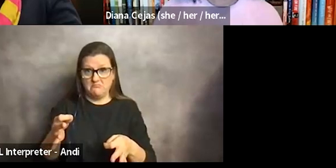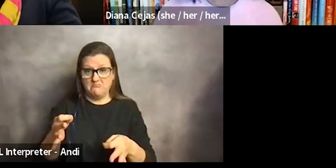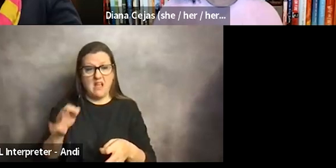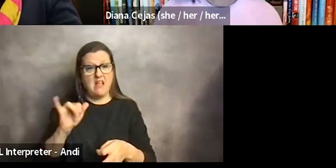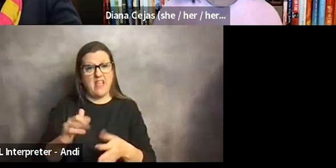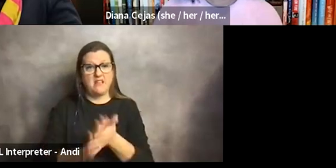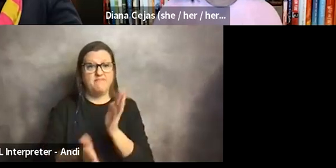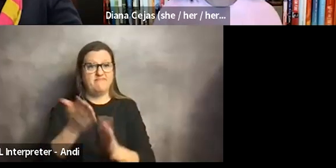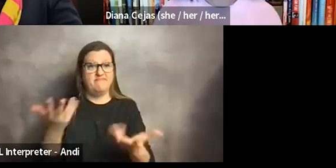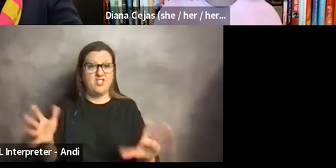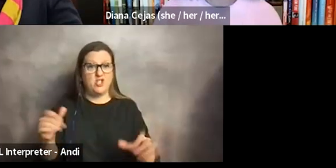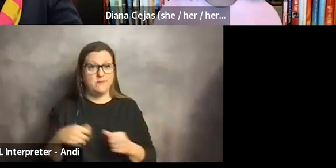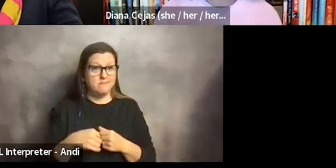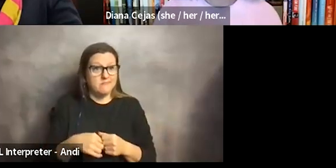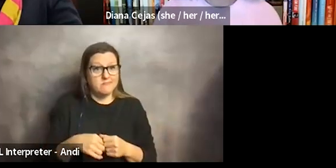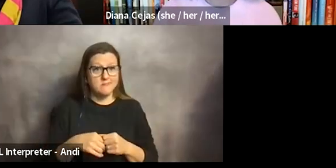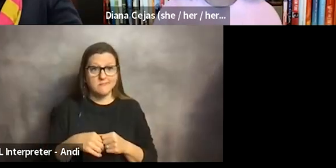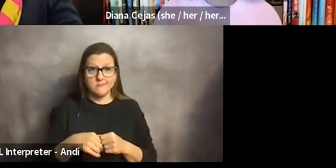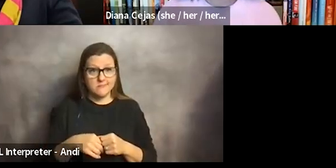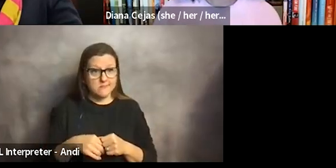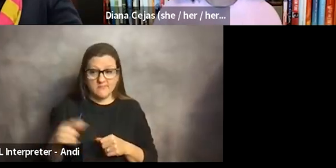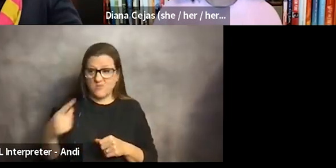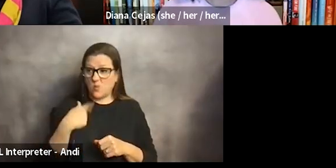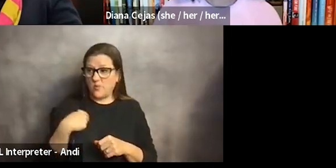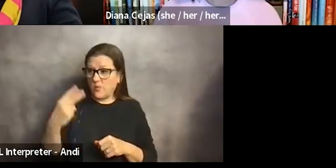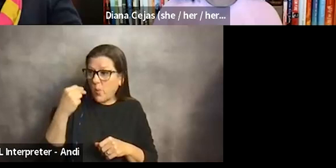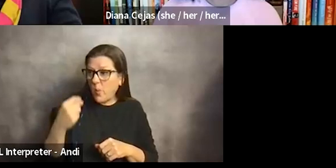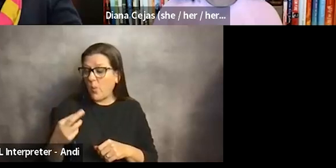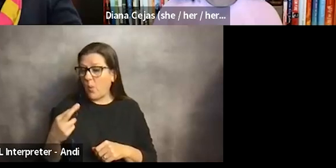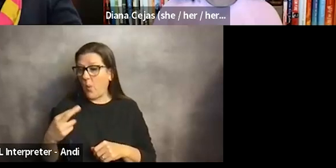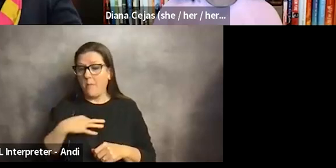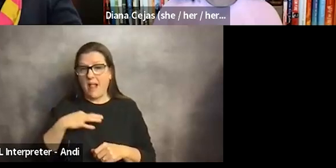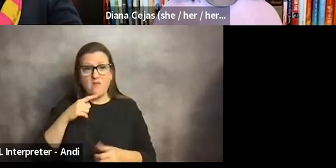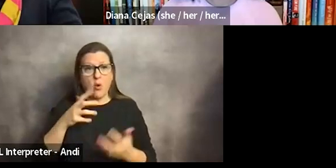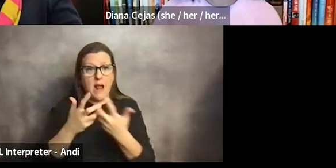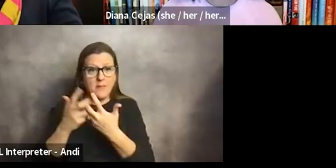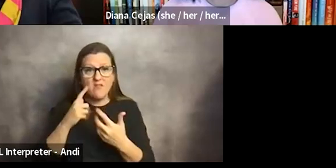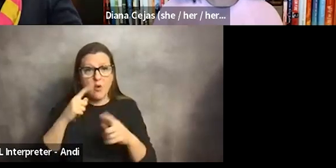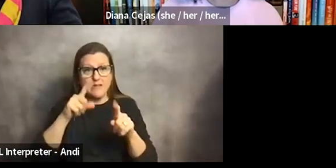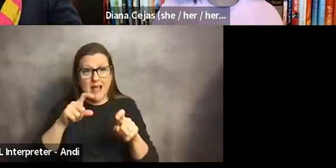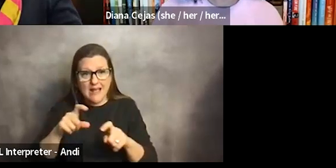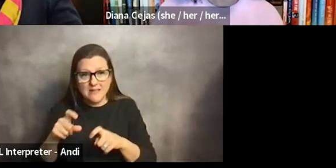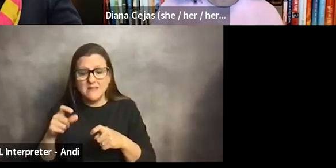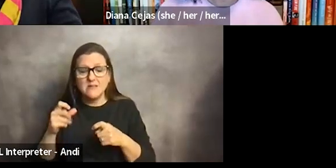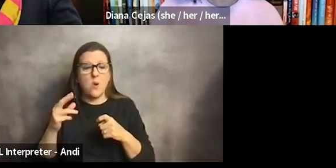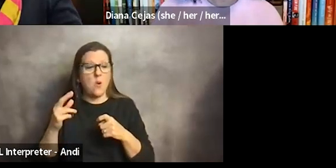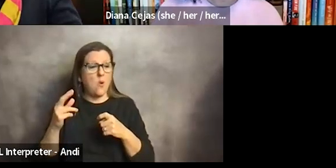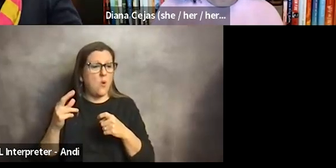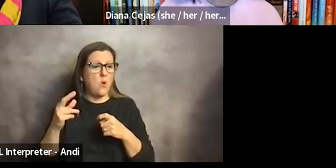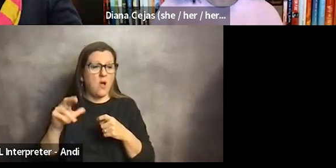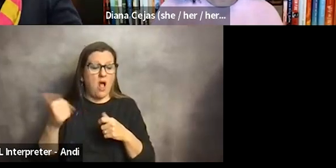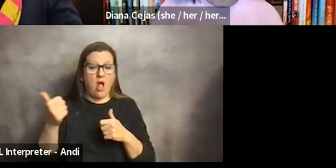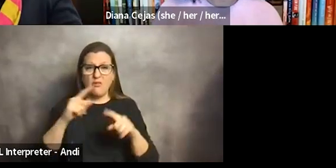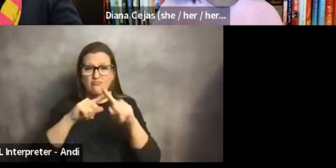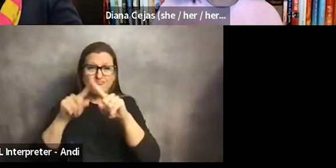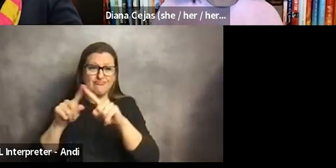that's the end of it. Whether it's, you know, applying for accommodations for testing, other different